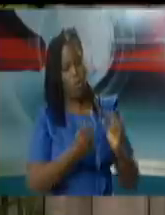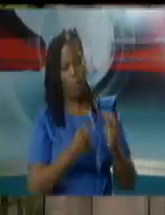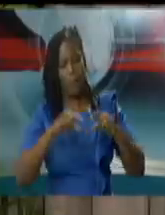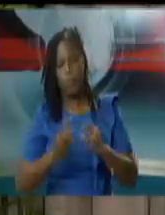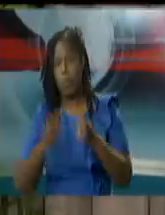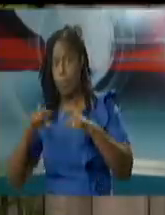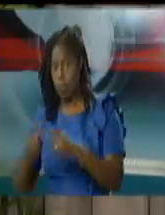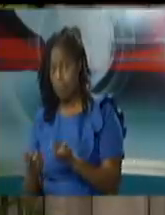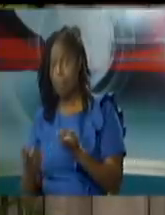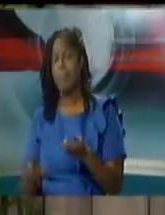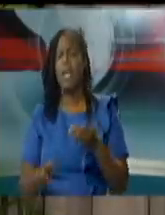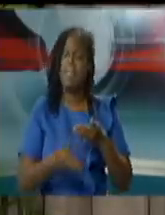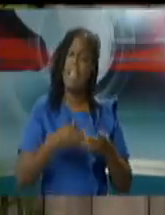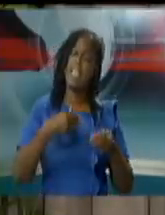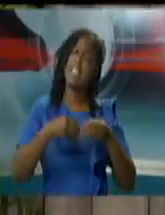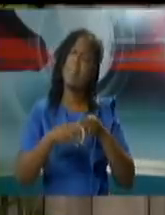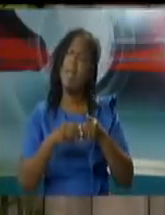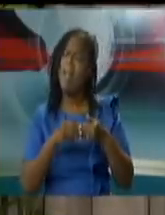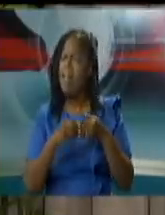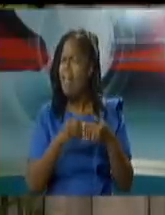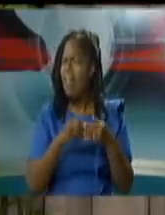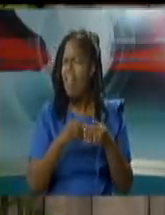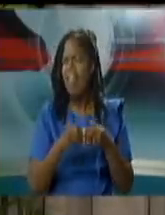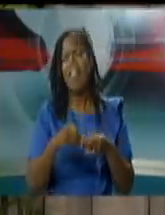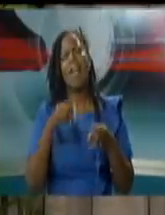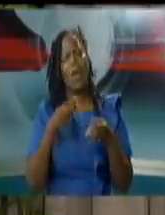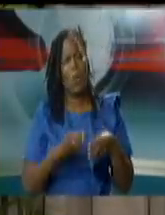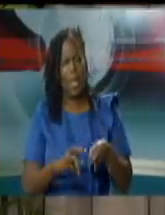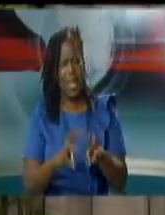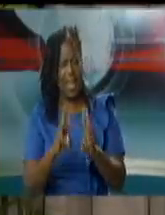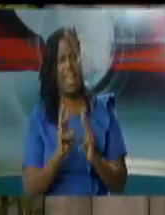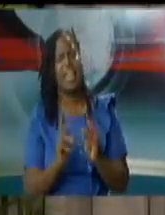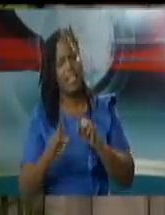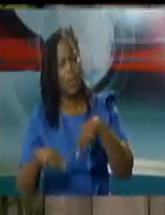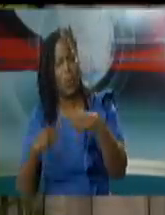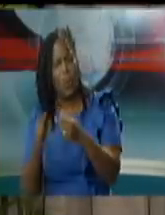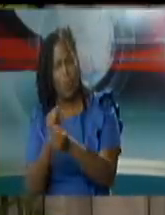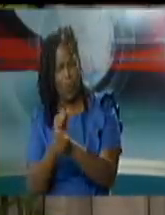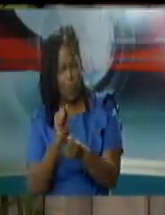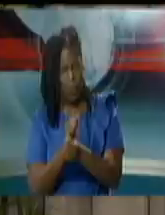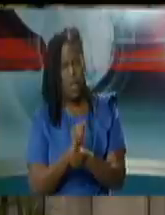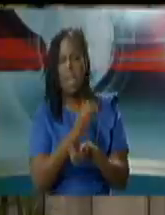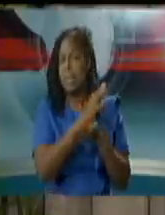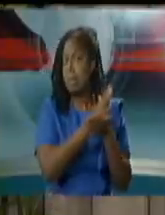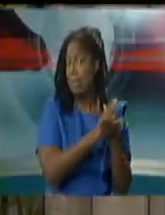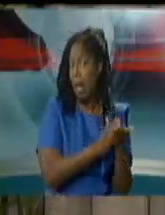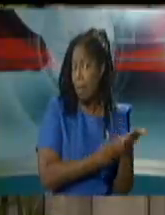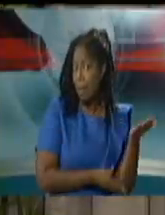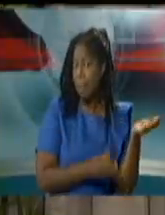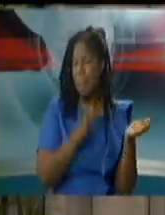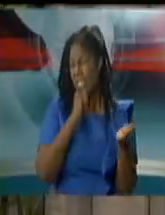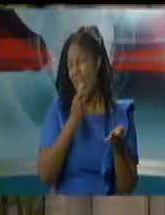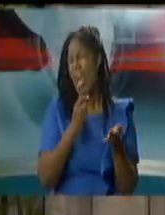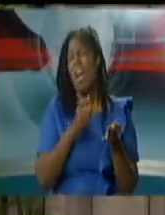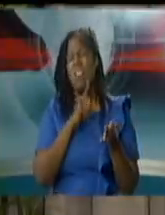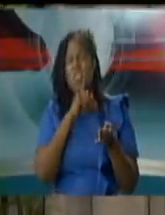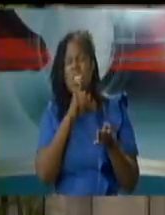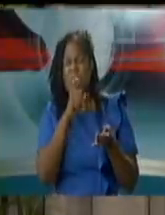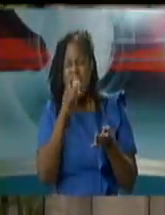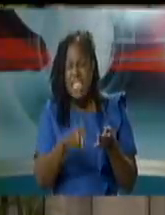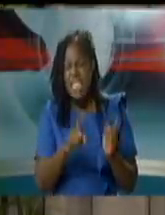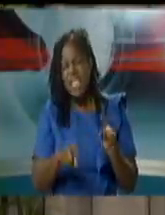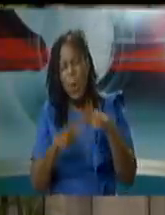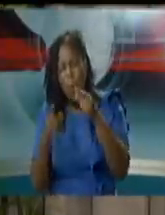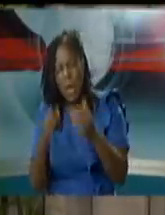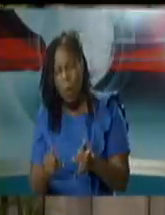flexible approach in the public service to this it is important sometimes someone may not necessarily consider that they are